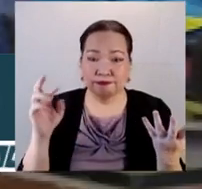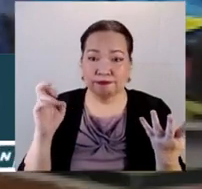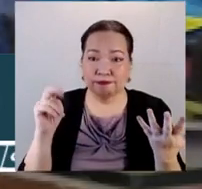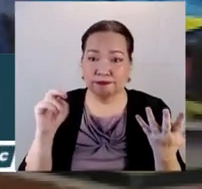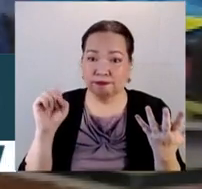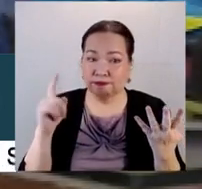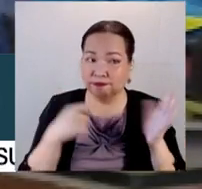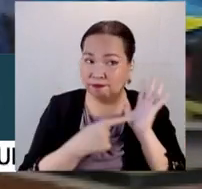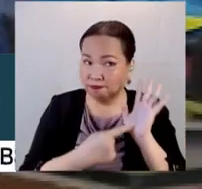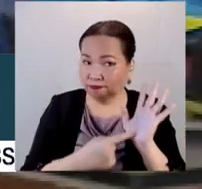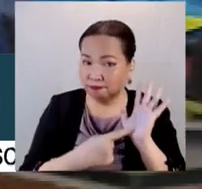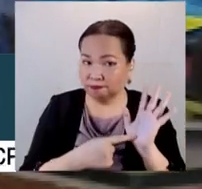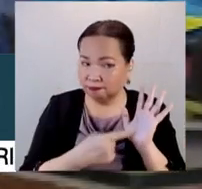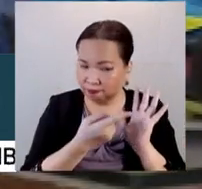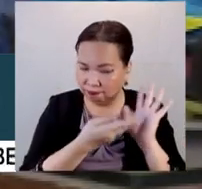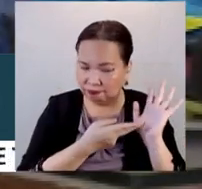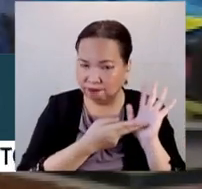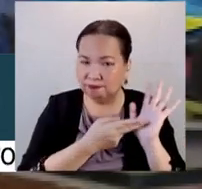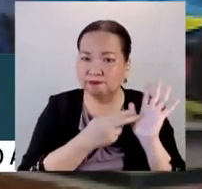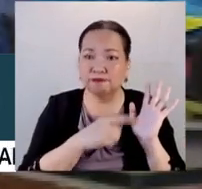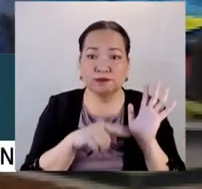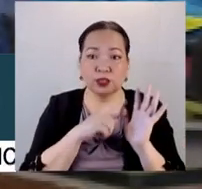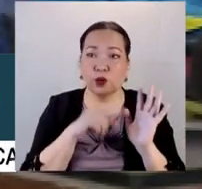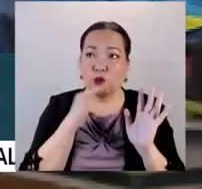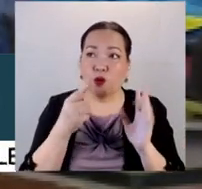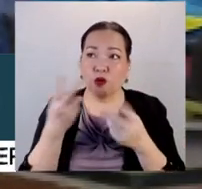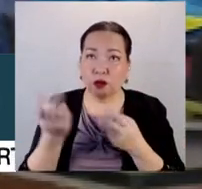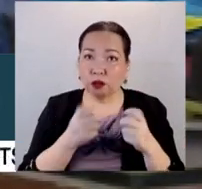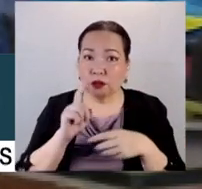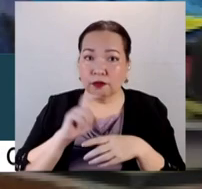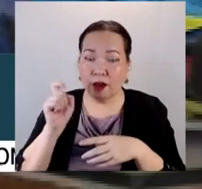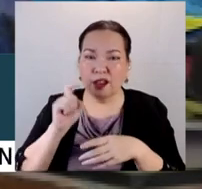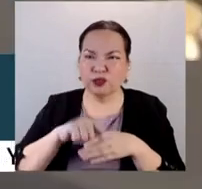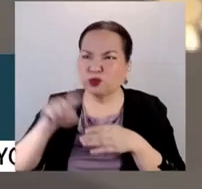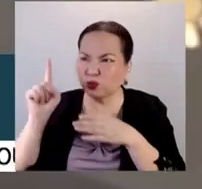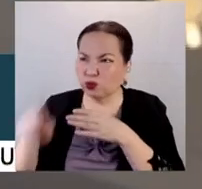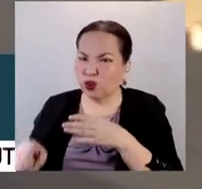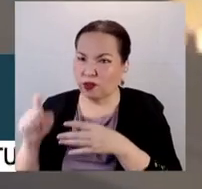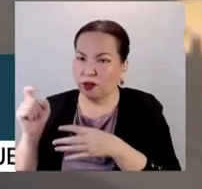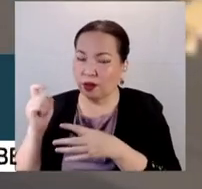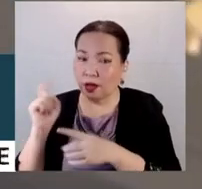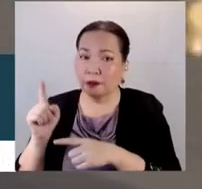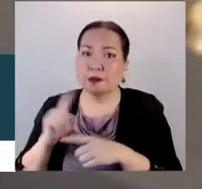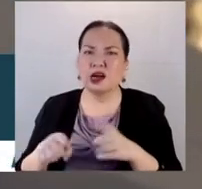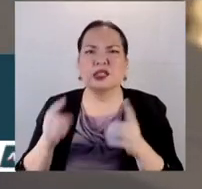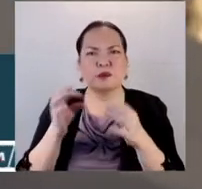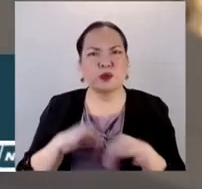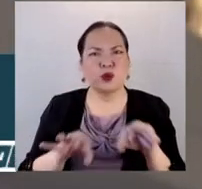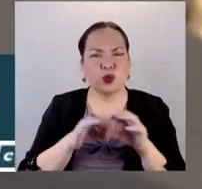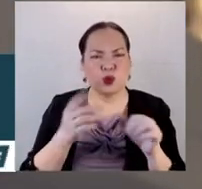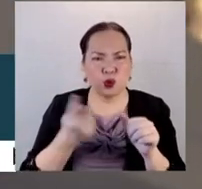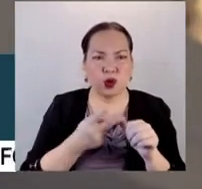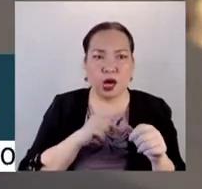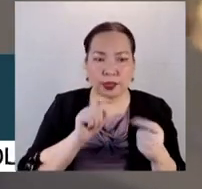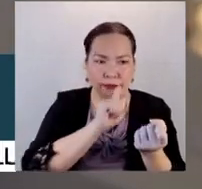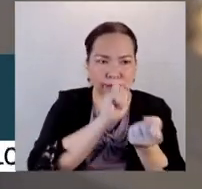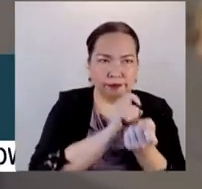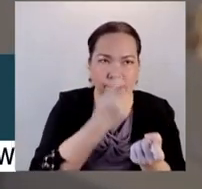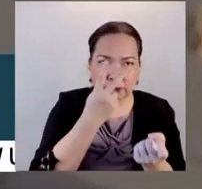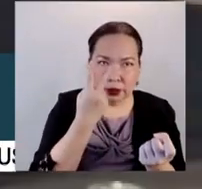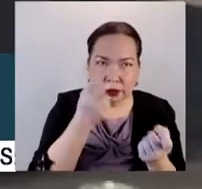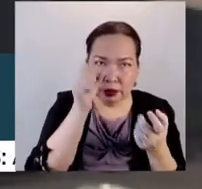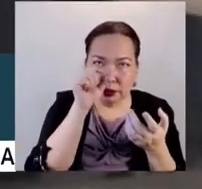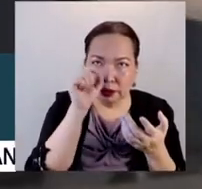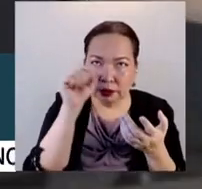sapat na natatransmit natin yung mabilis ang result. Dapat yung natatransmit natin ay accurate and the people can really see that their